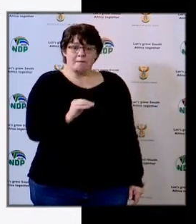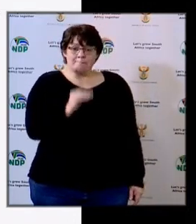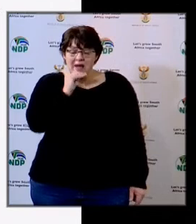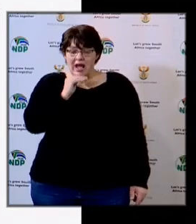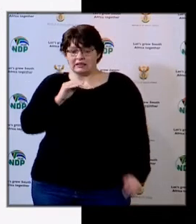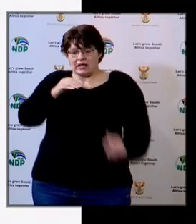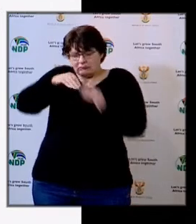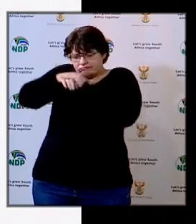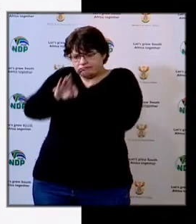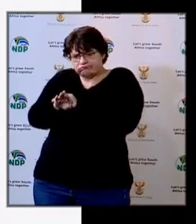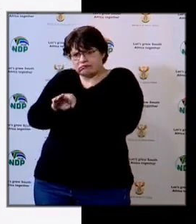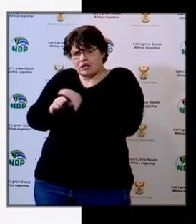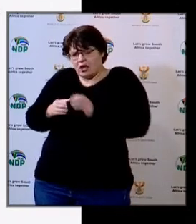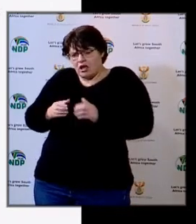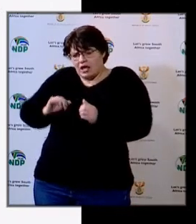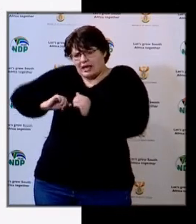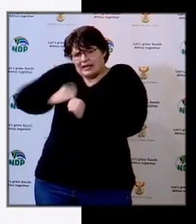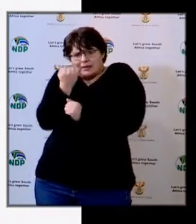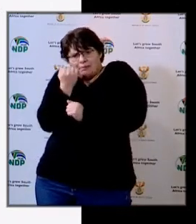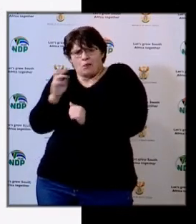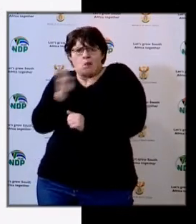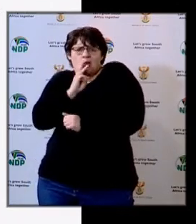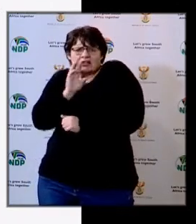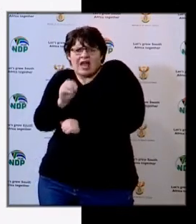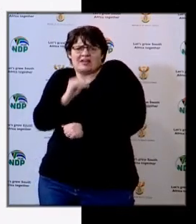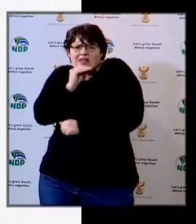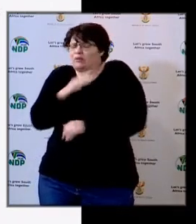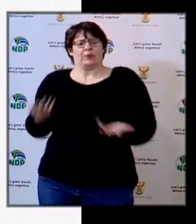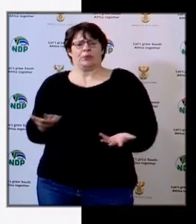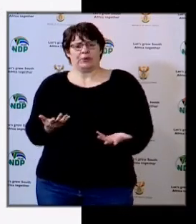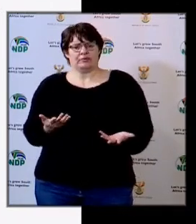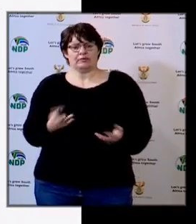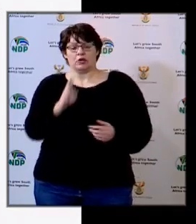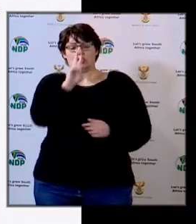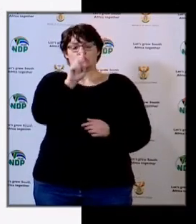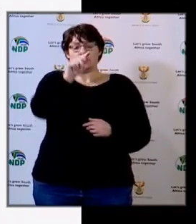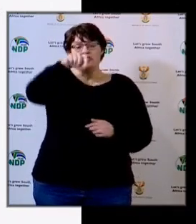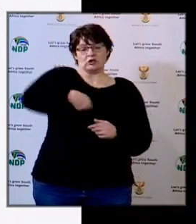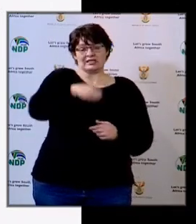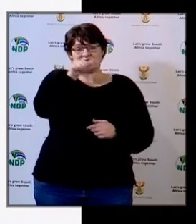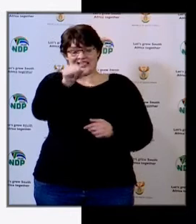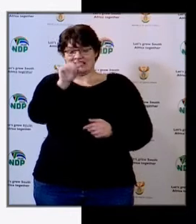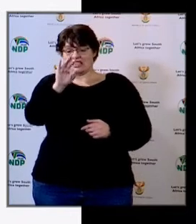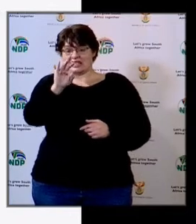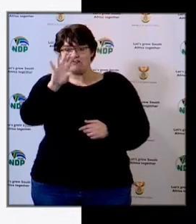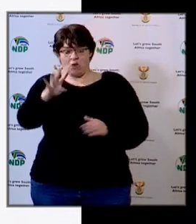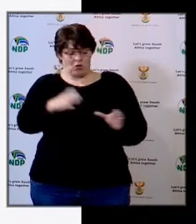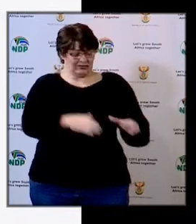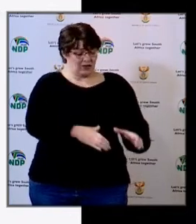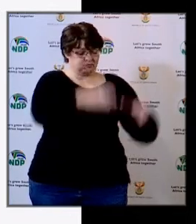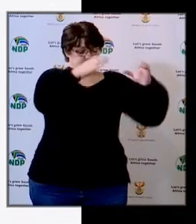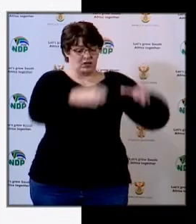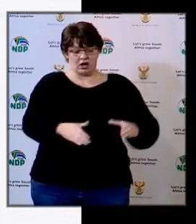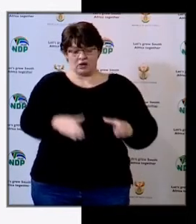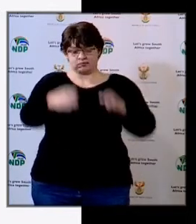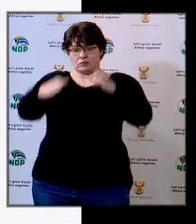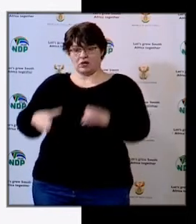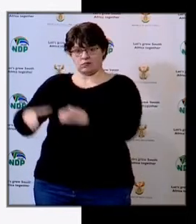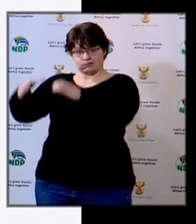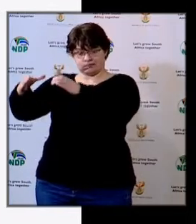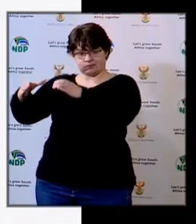that those schools actually had. So of the 2,634 tanks,